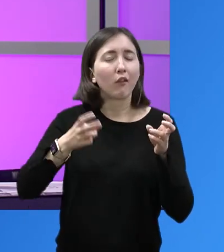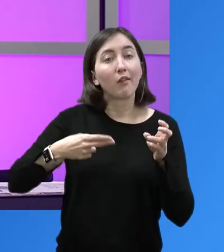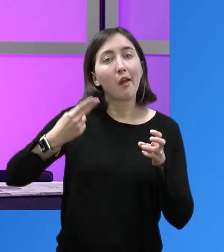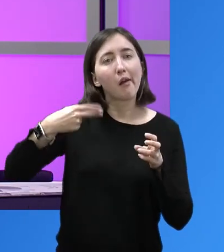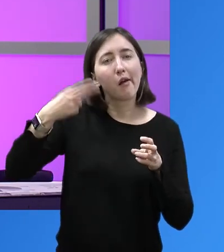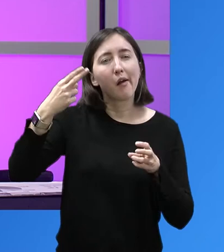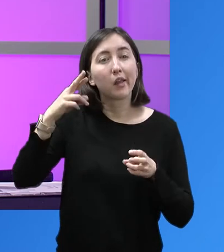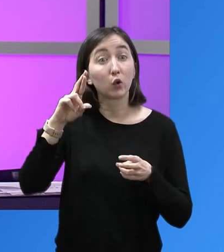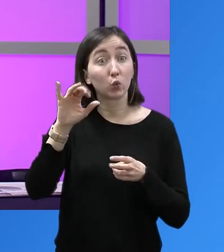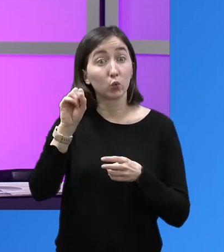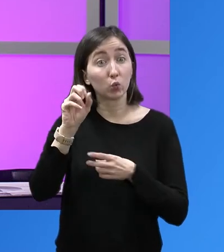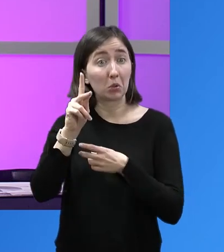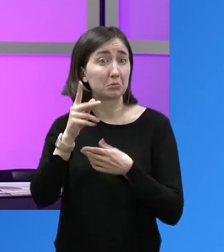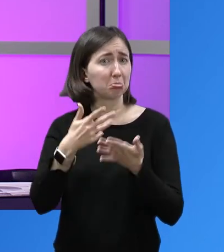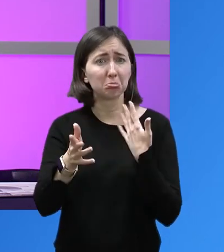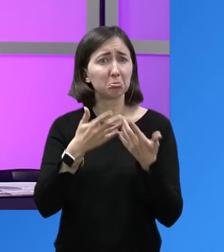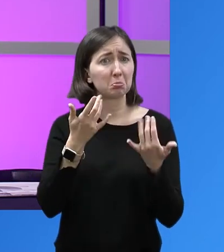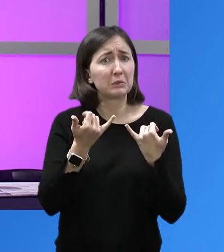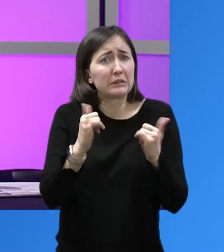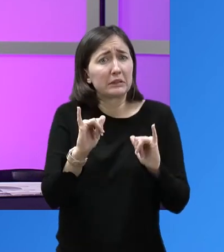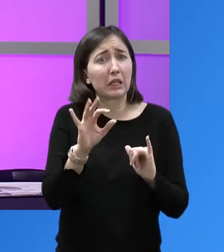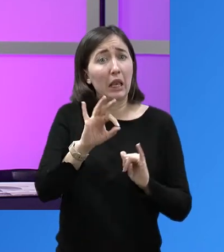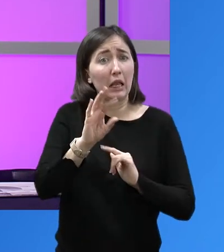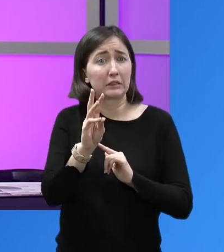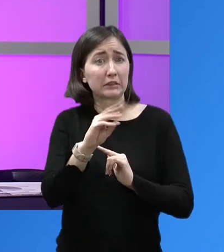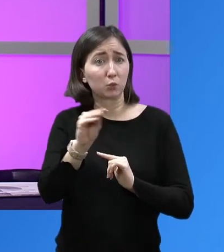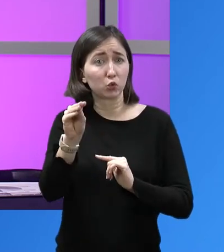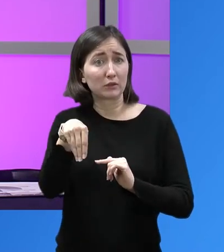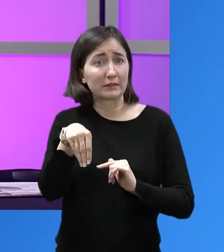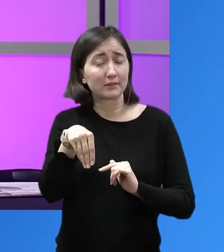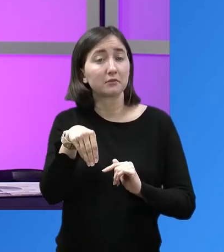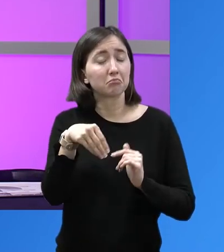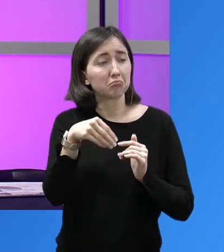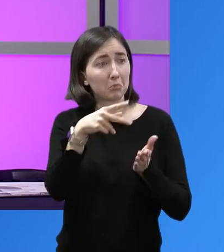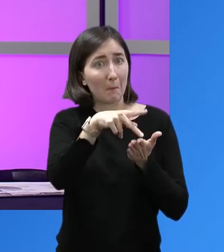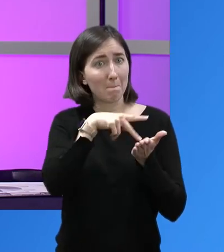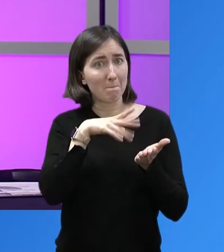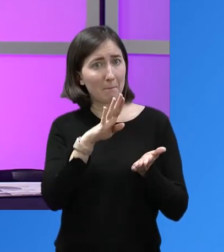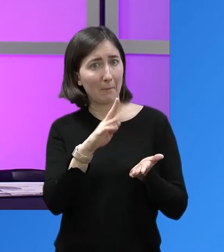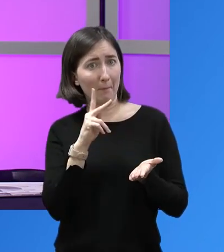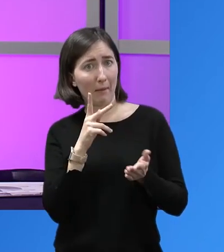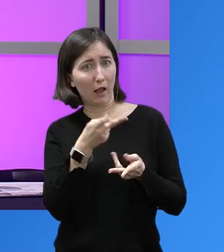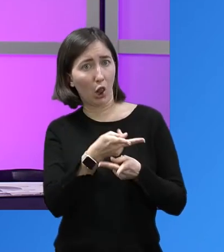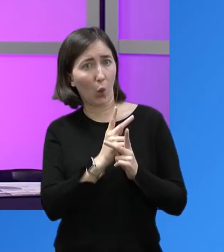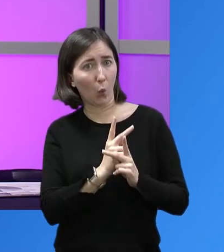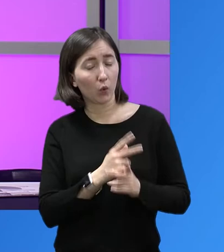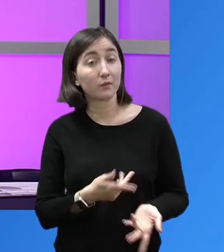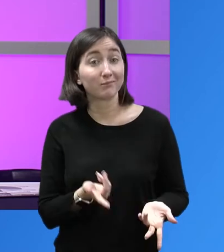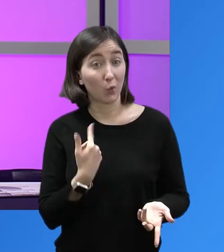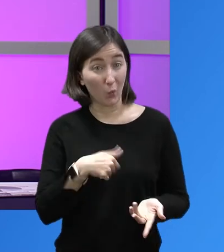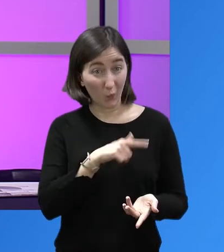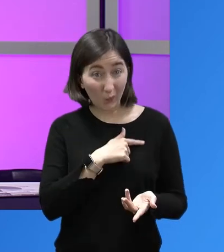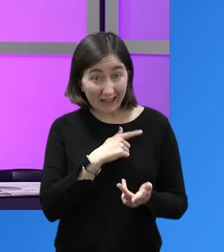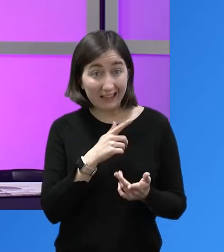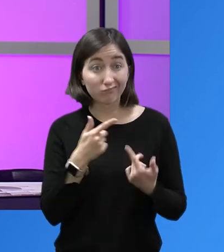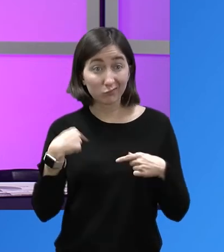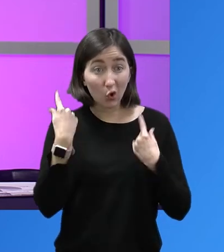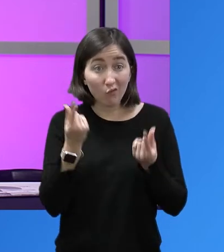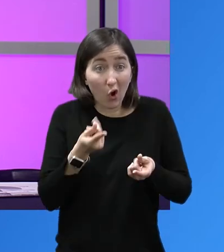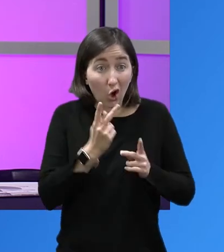years that we've been doing this work, we have lent over $400 million,